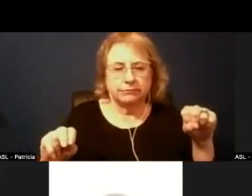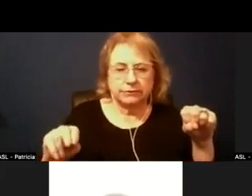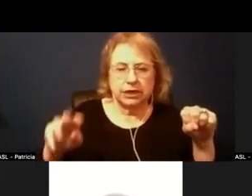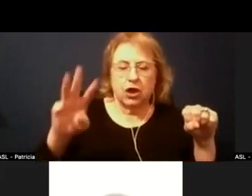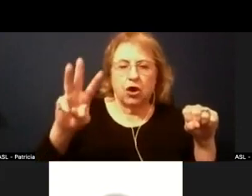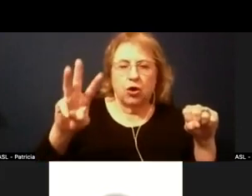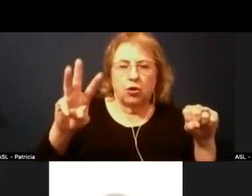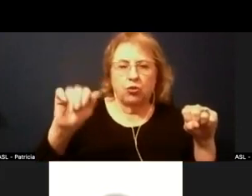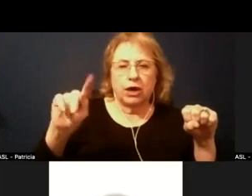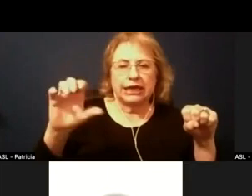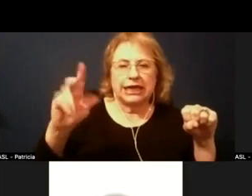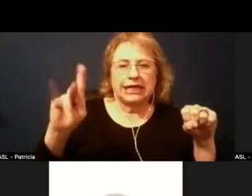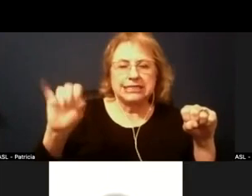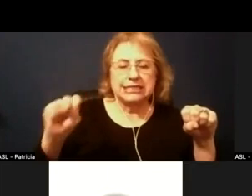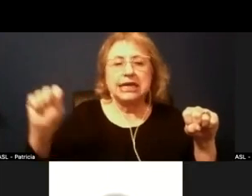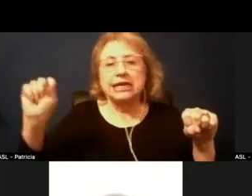yes sorry